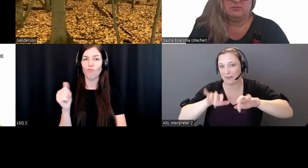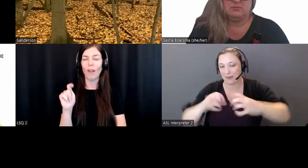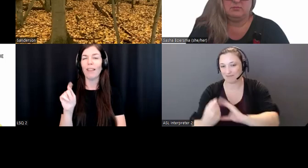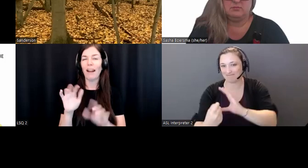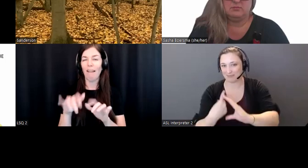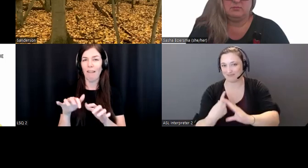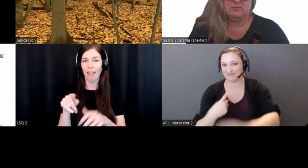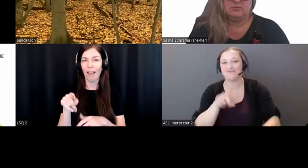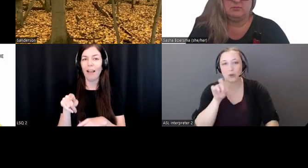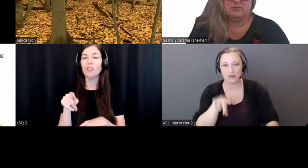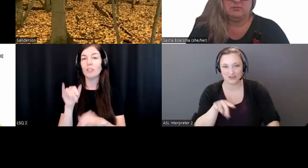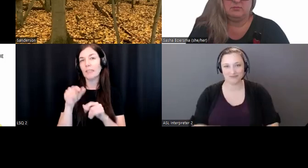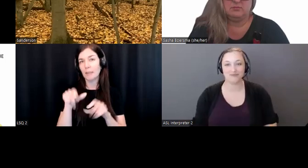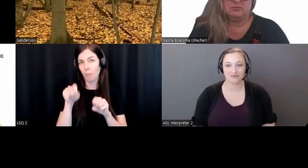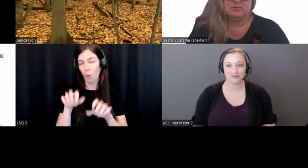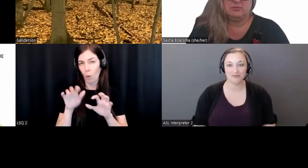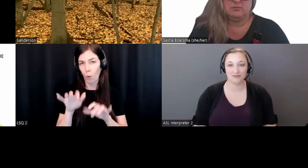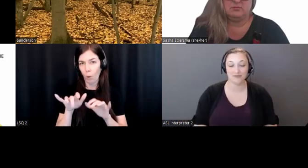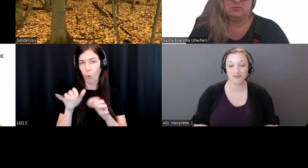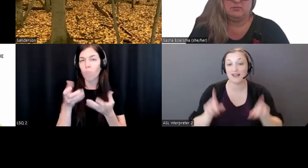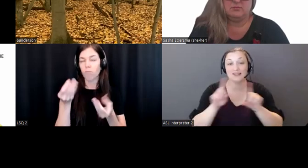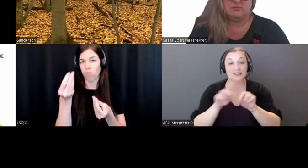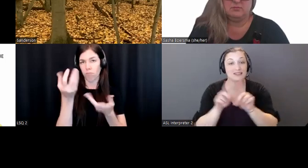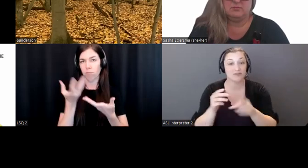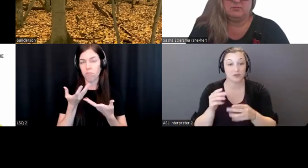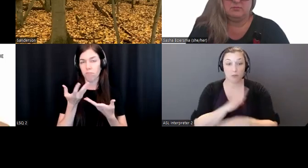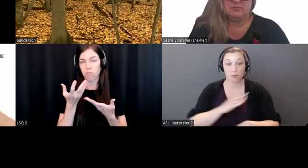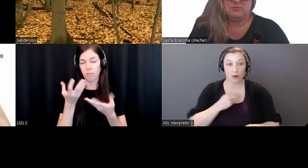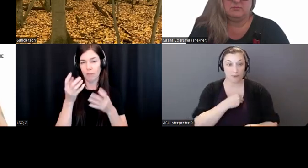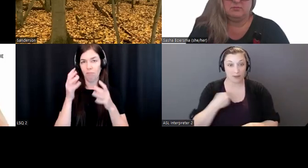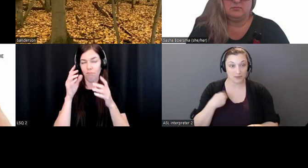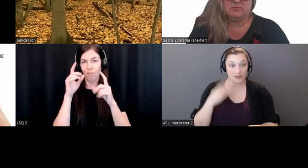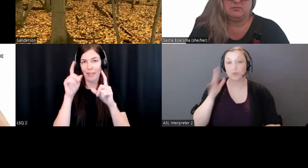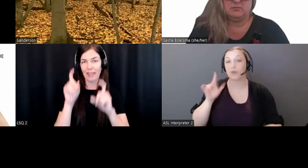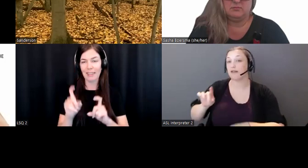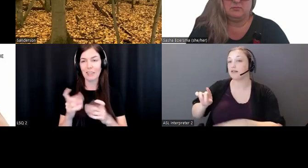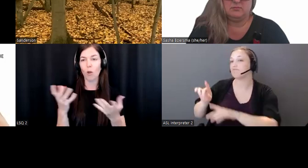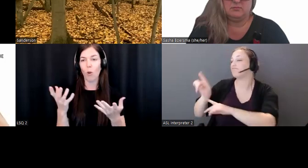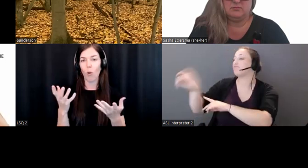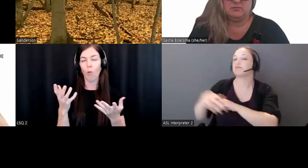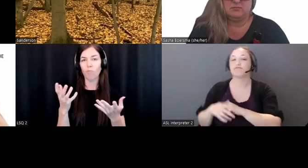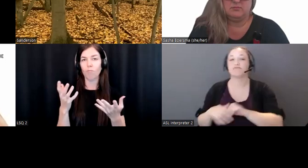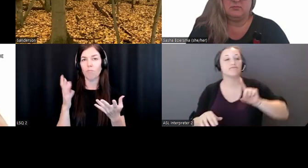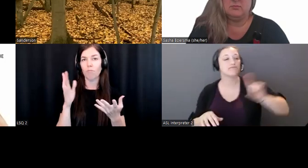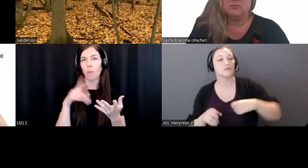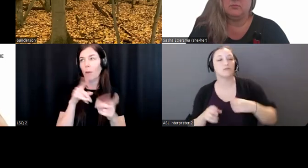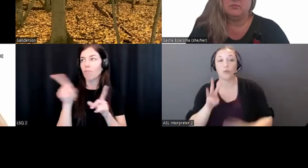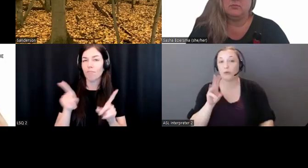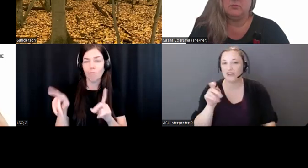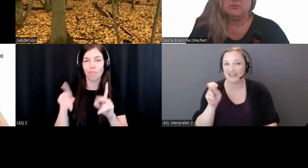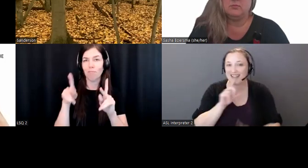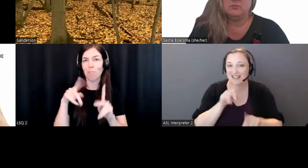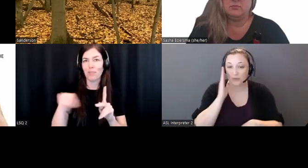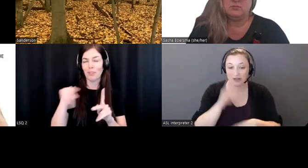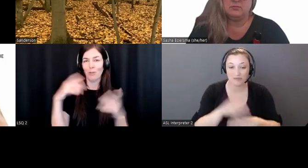us, and we'll shoot it to different members of the board and to Winnie, depending on the question. If that doesn't work for you,